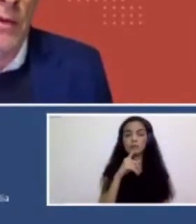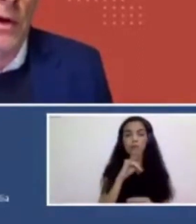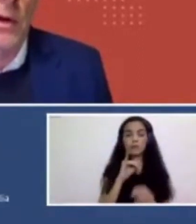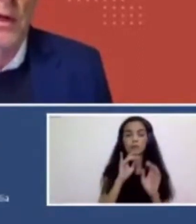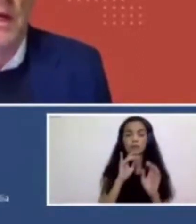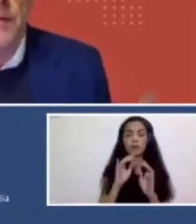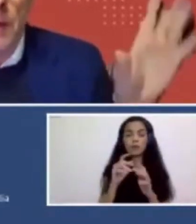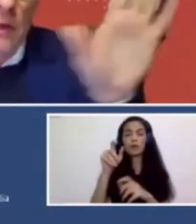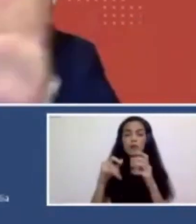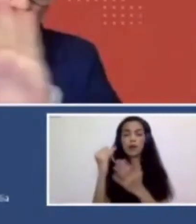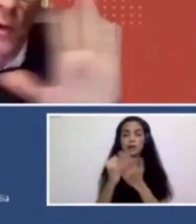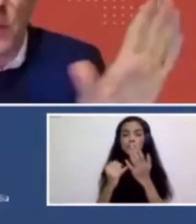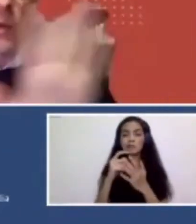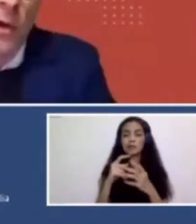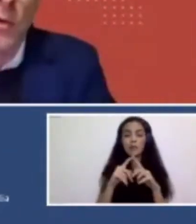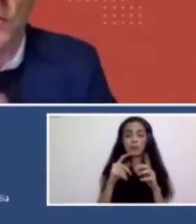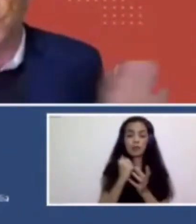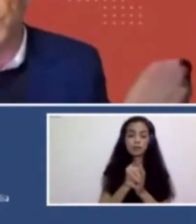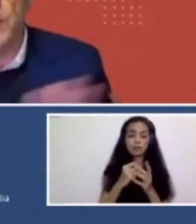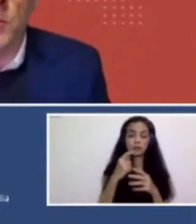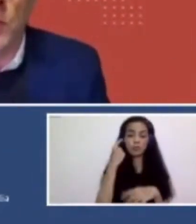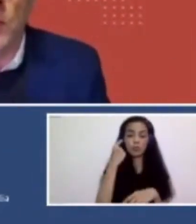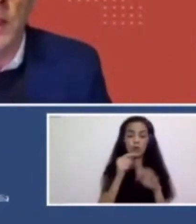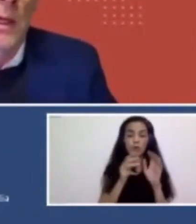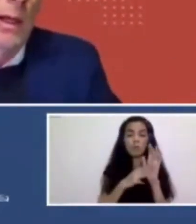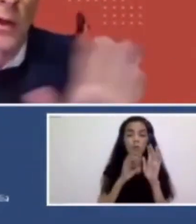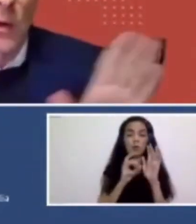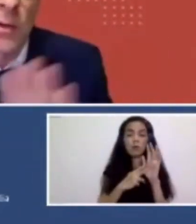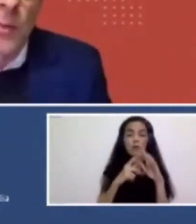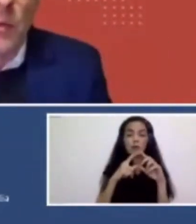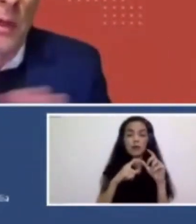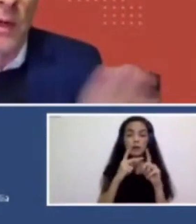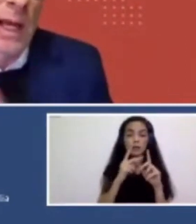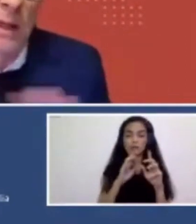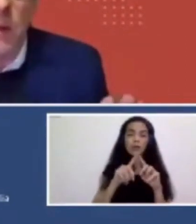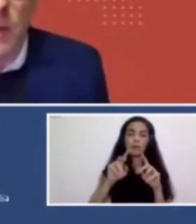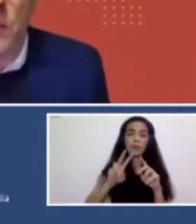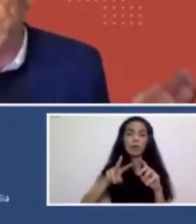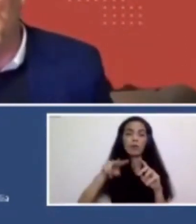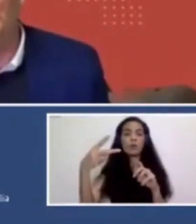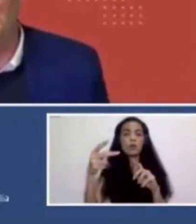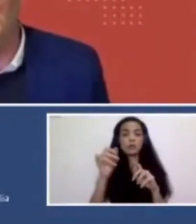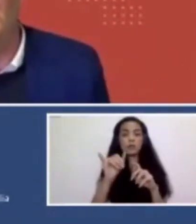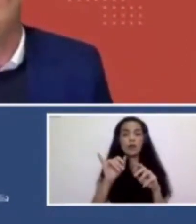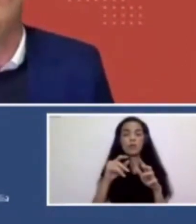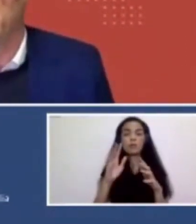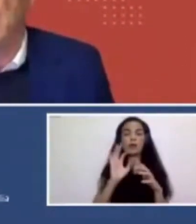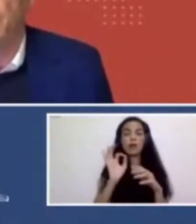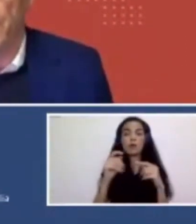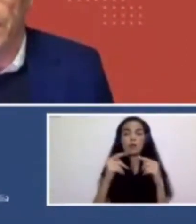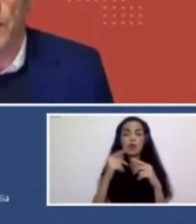from outside. And in fact, that photo that I showed you of all the people working, a lot of those people are not in academia. So we invite them in,